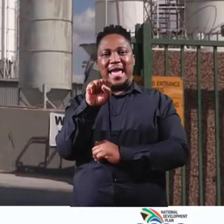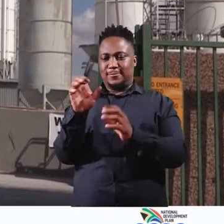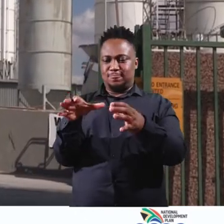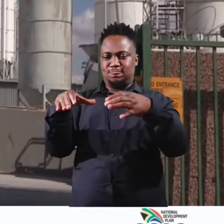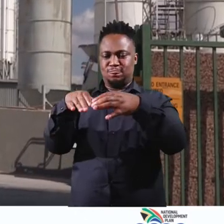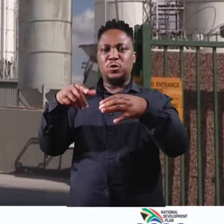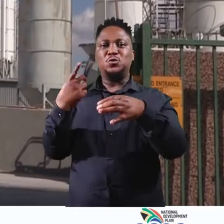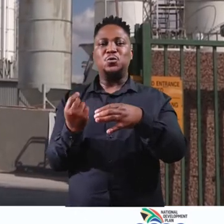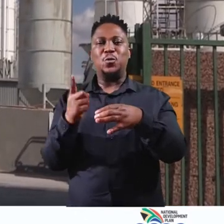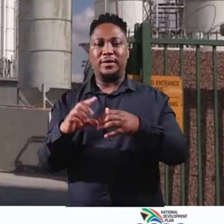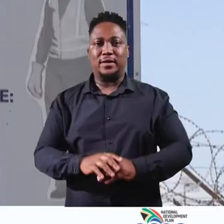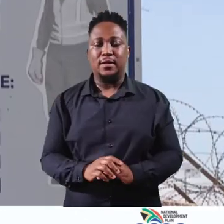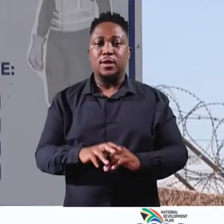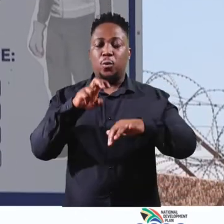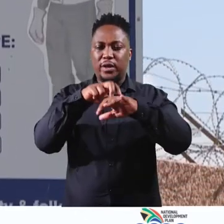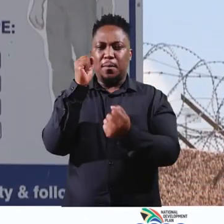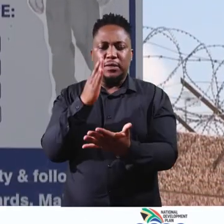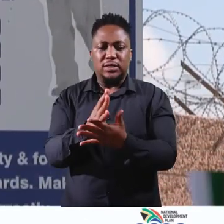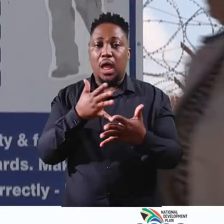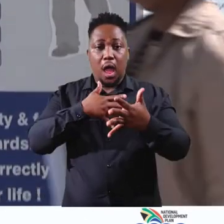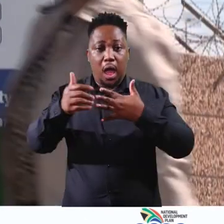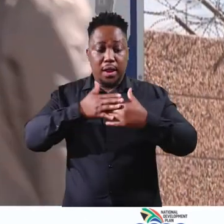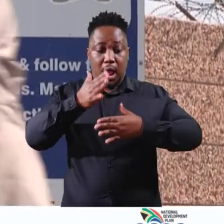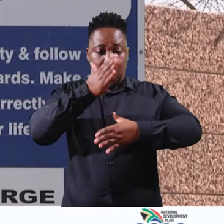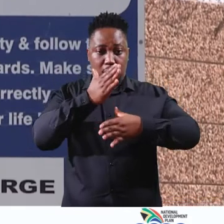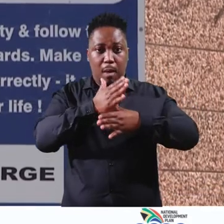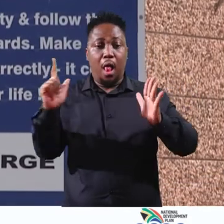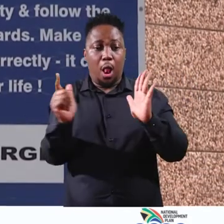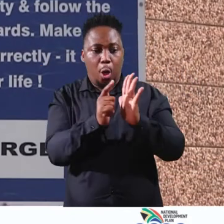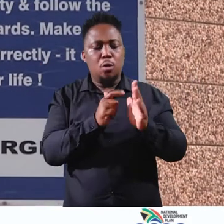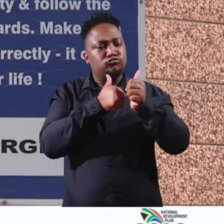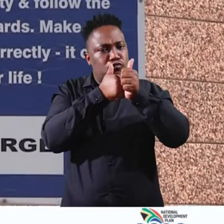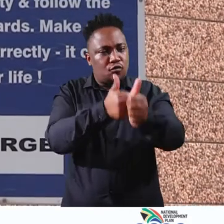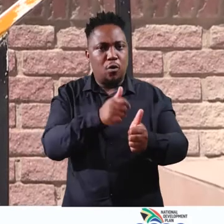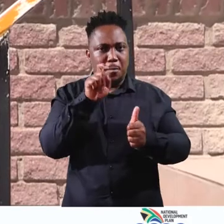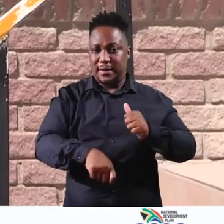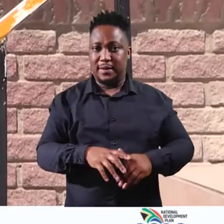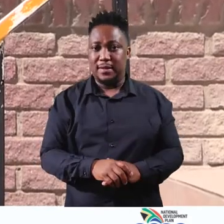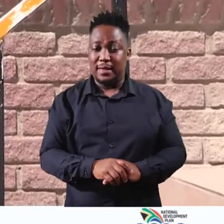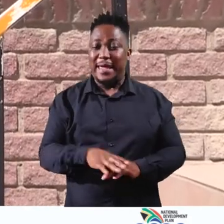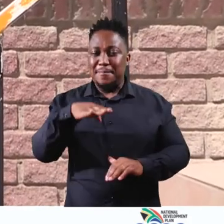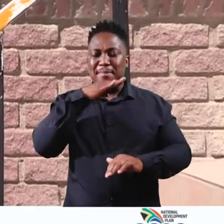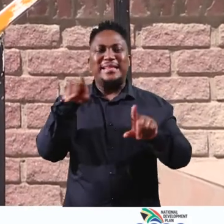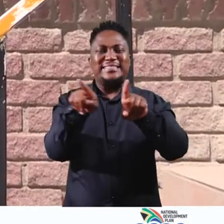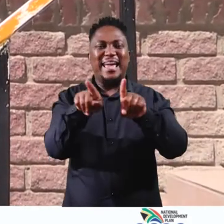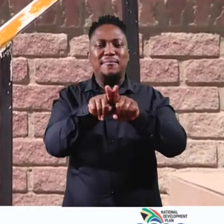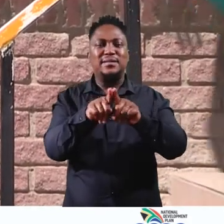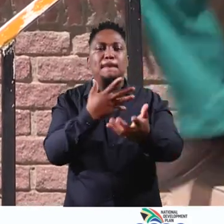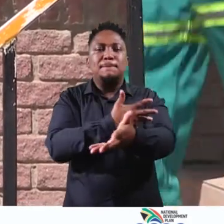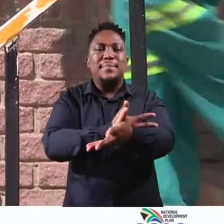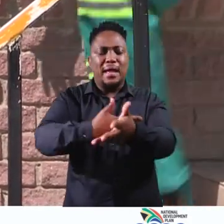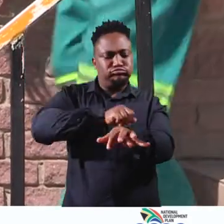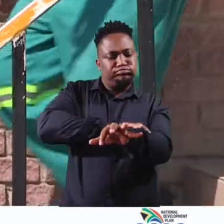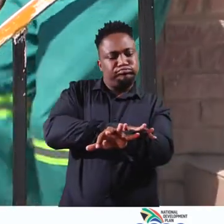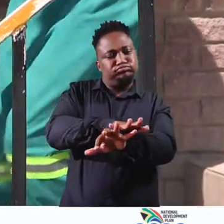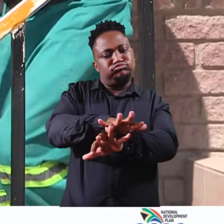what we do in IES is to make sure that there's compliance with all the labour laws of the Department of Labor. So it really is the blood